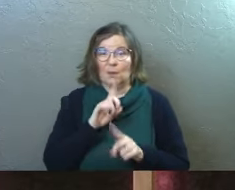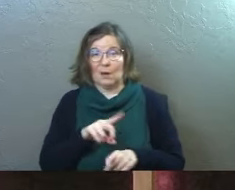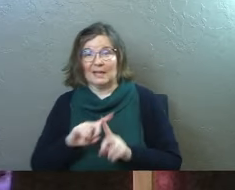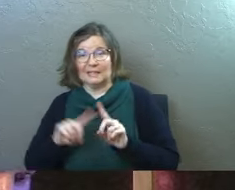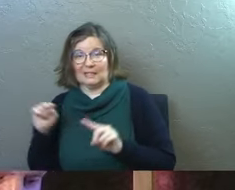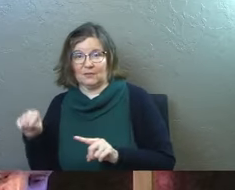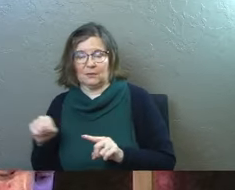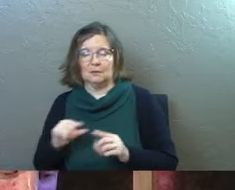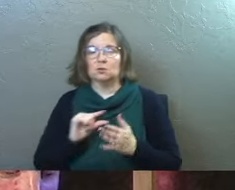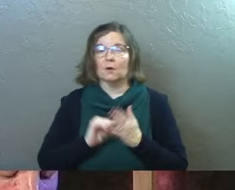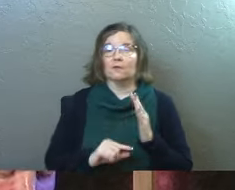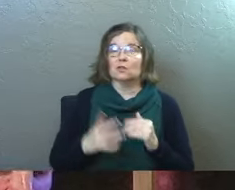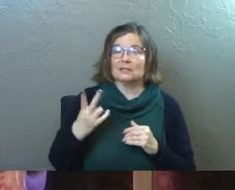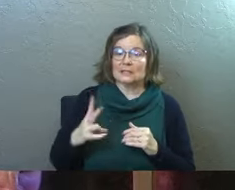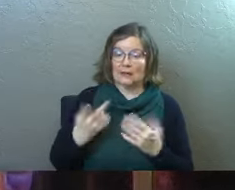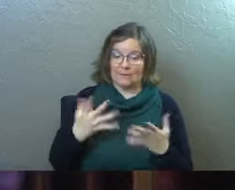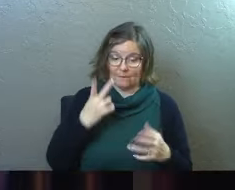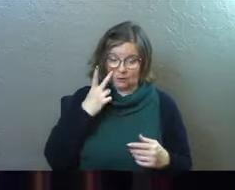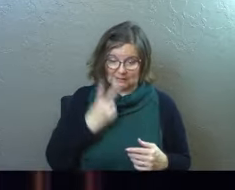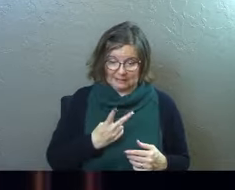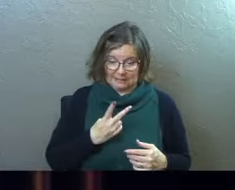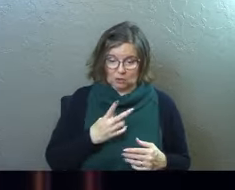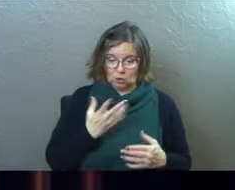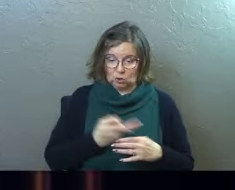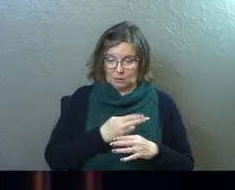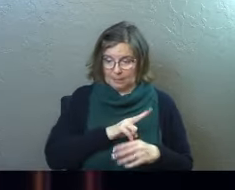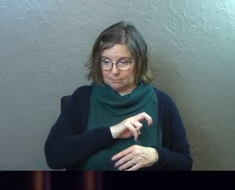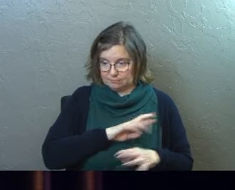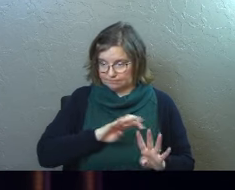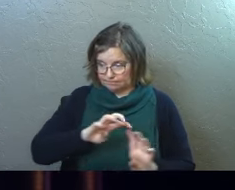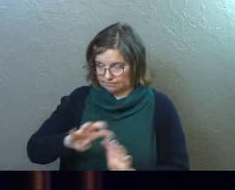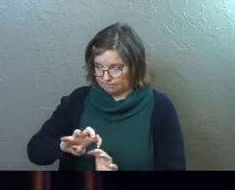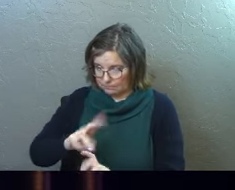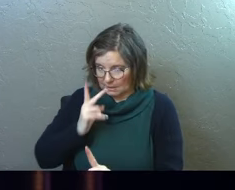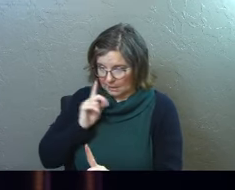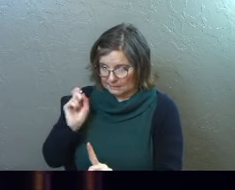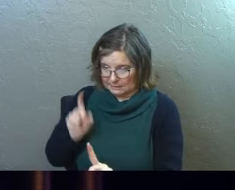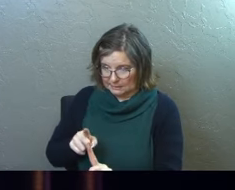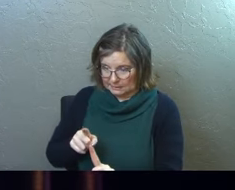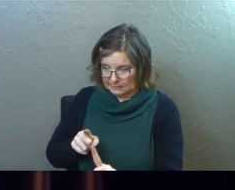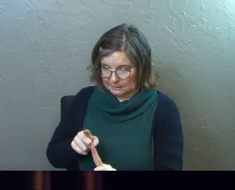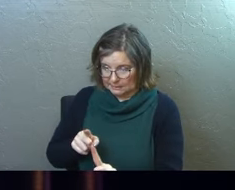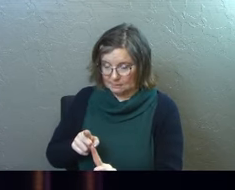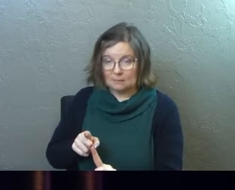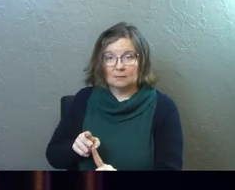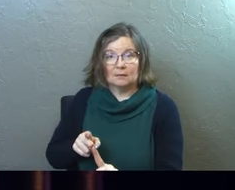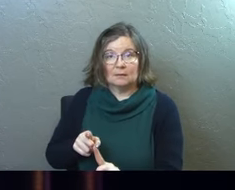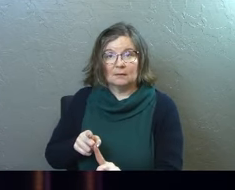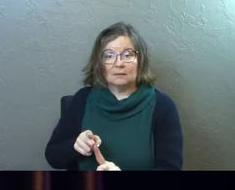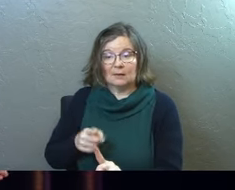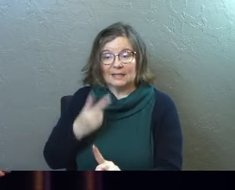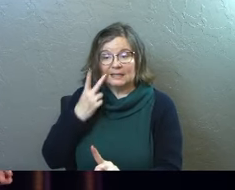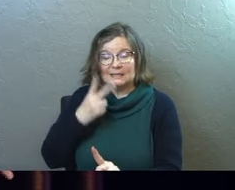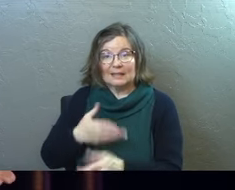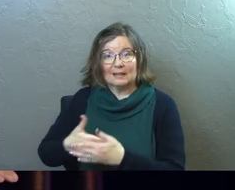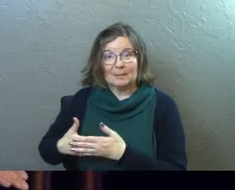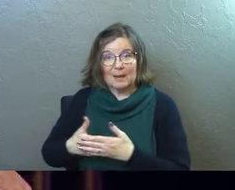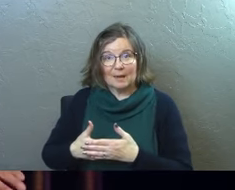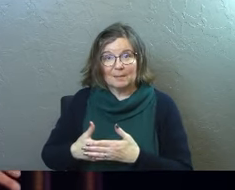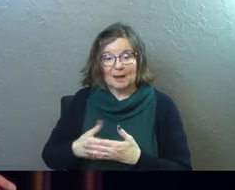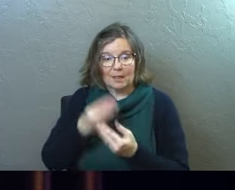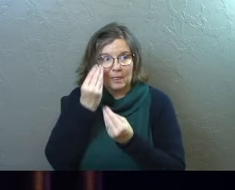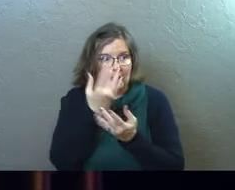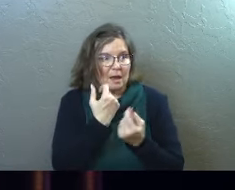very differently. Verse 17, after seeing him, so the shepherds made it to the stable and the shepherds told, after seeing him,